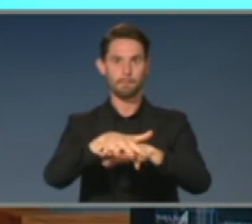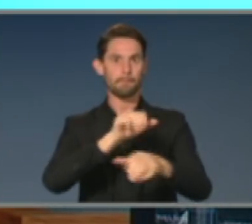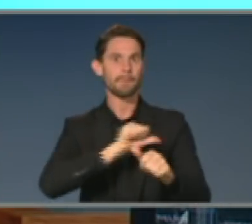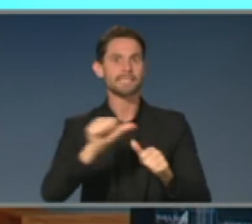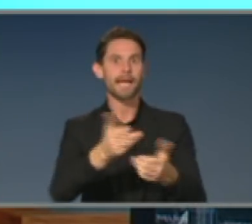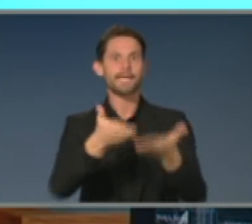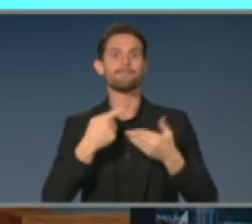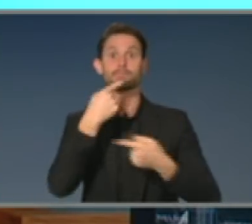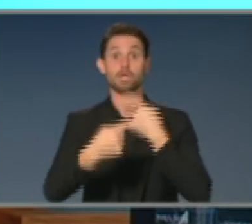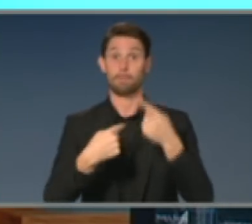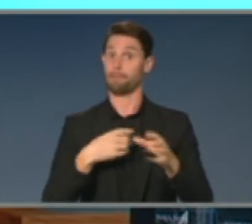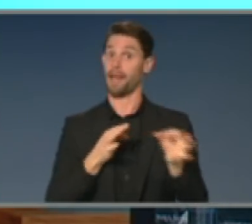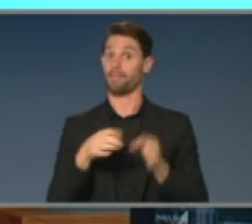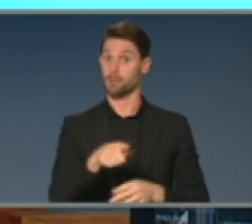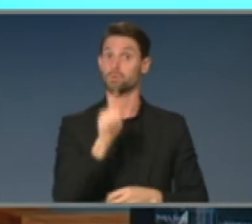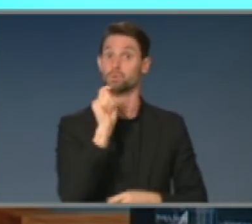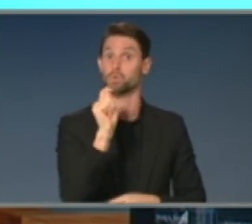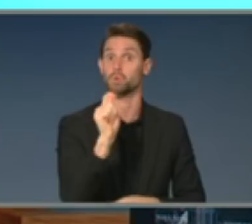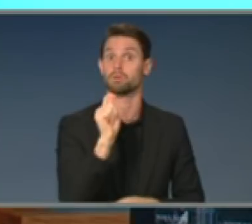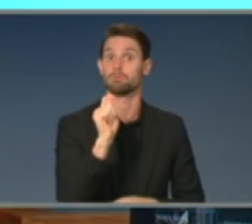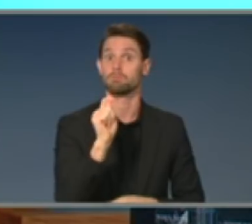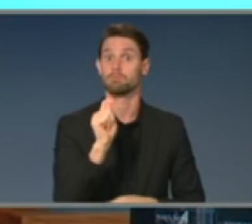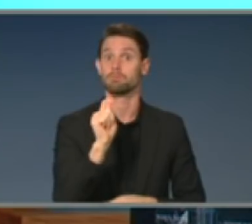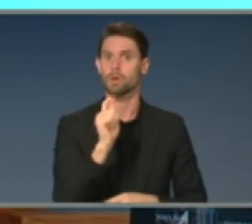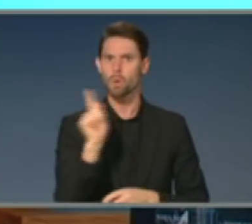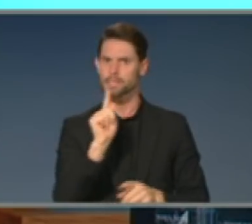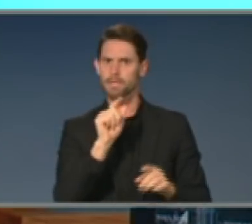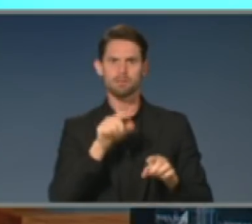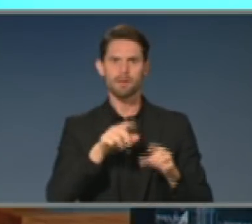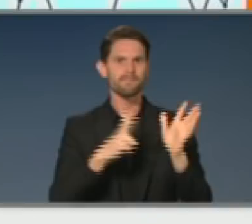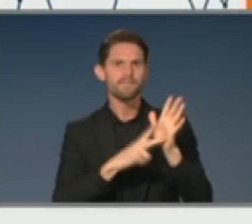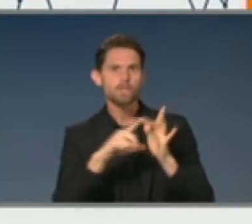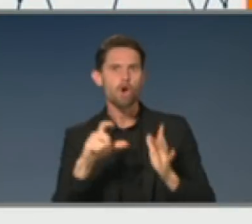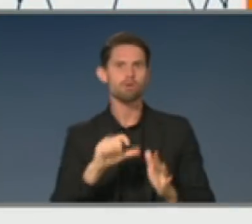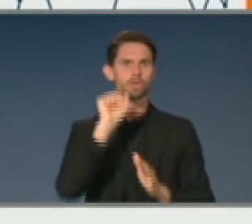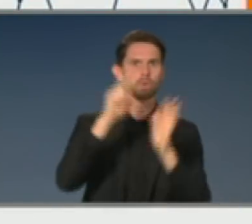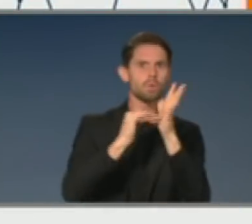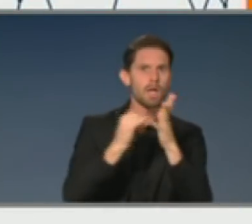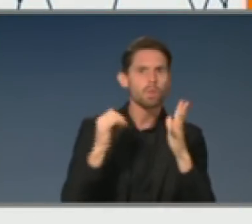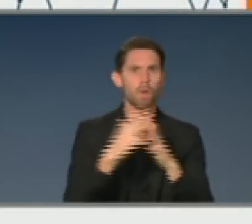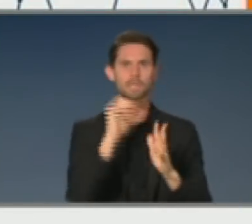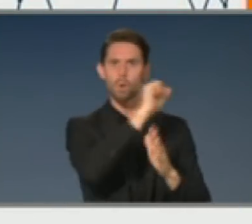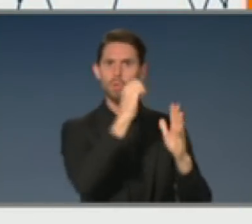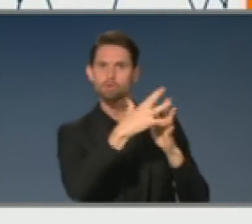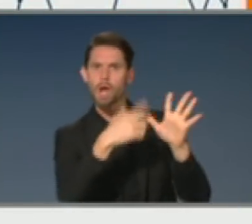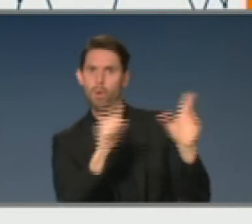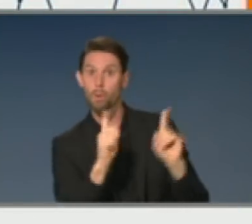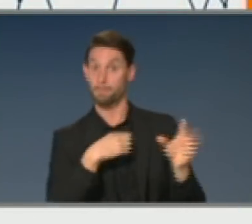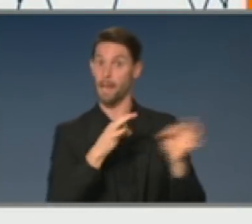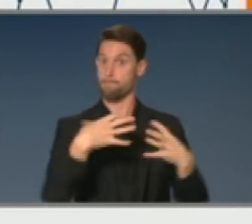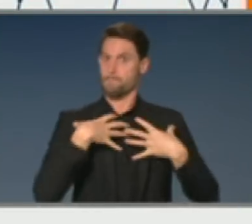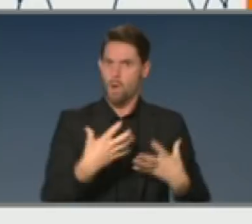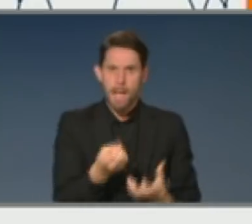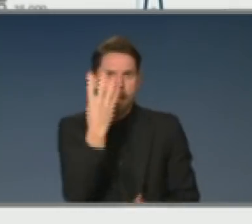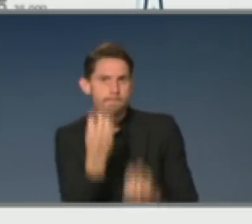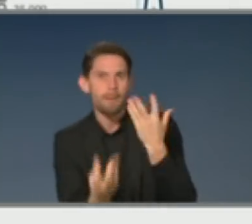as the Prime Minister said. So, this is what the real data is now we go and look at some of the theoretical modelling.